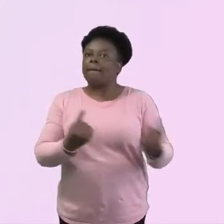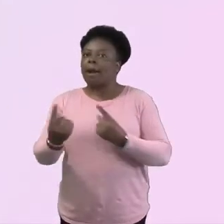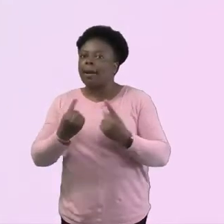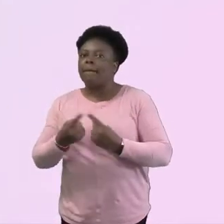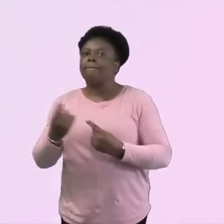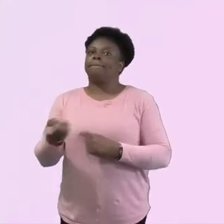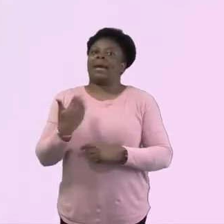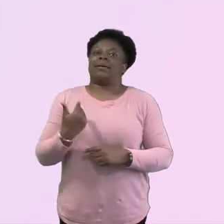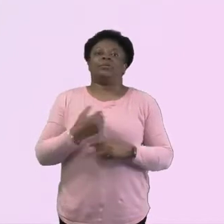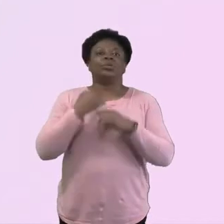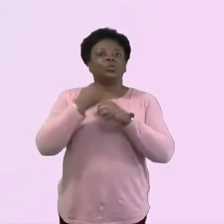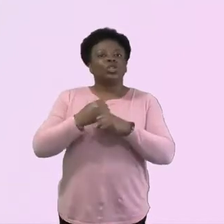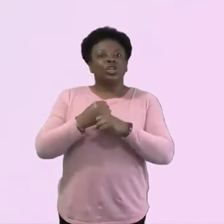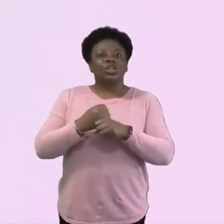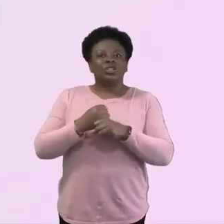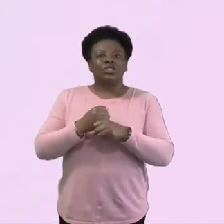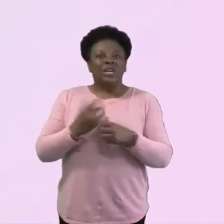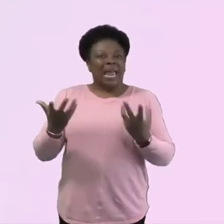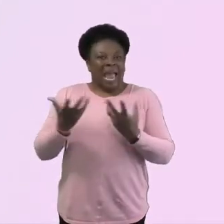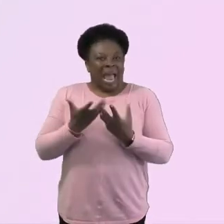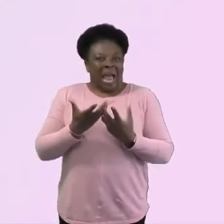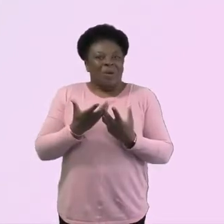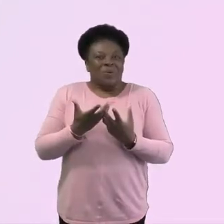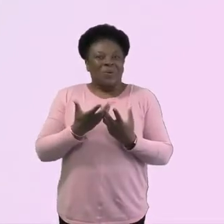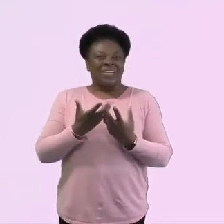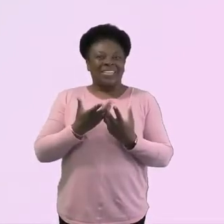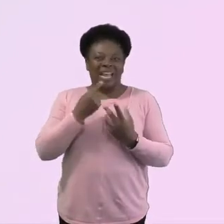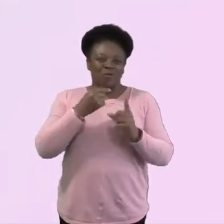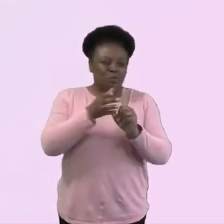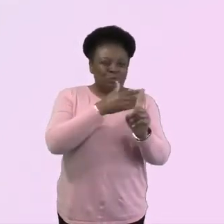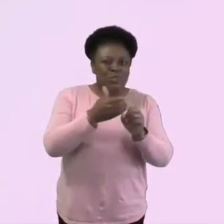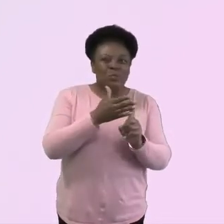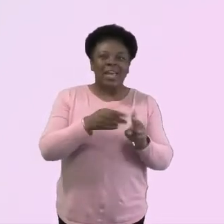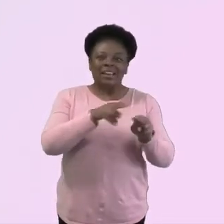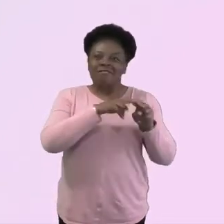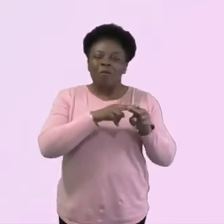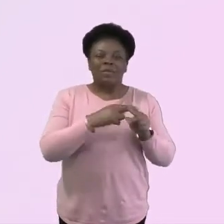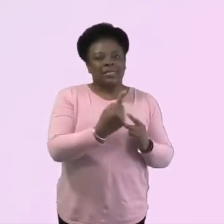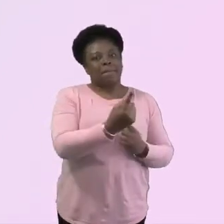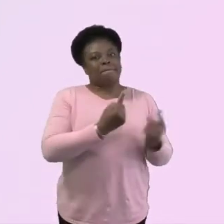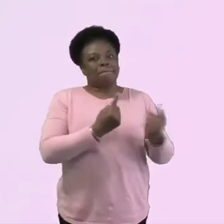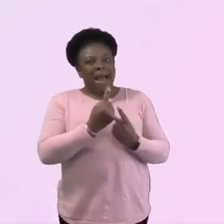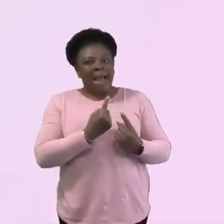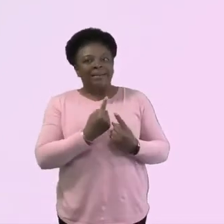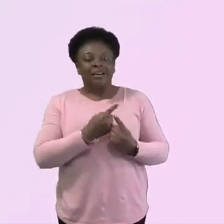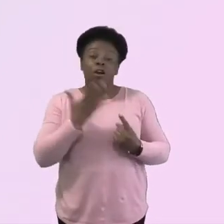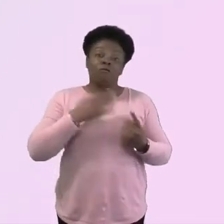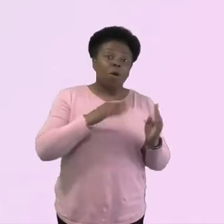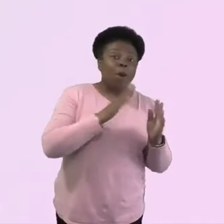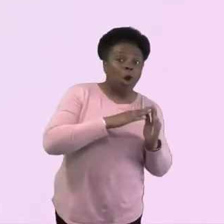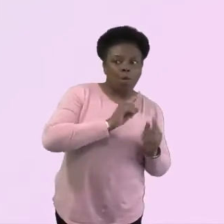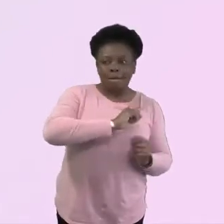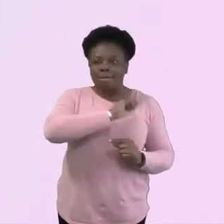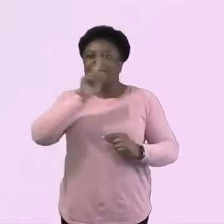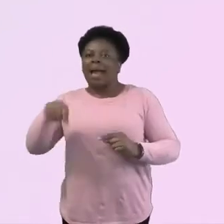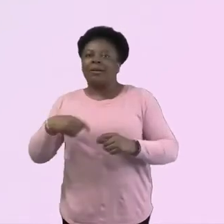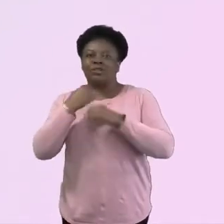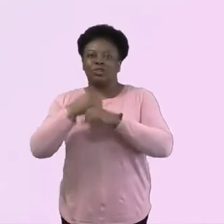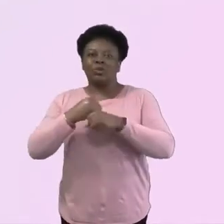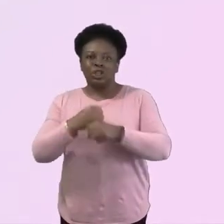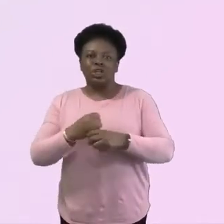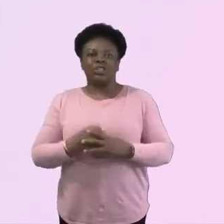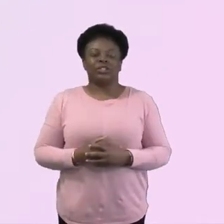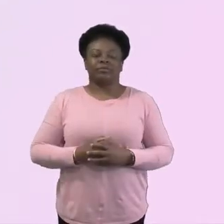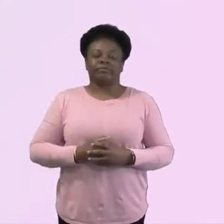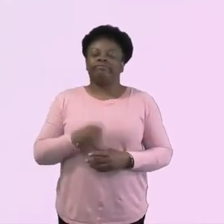situation in their home back into church? That's an interesting one. mean, I think we need to really